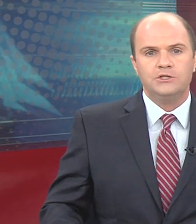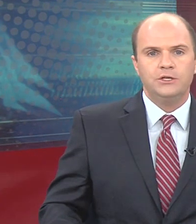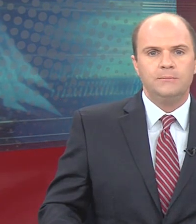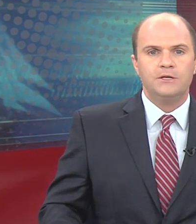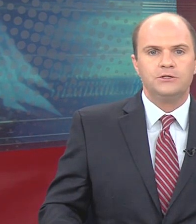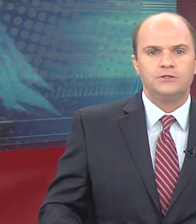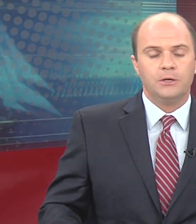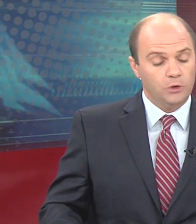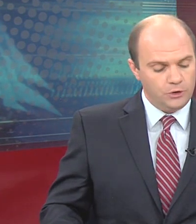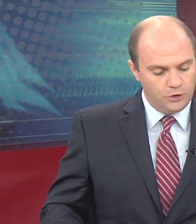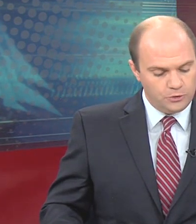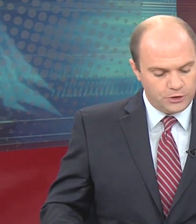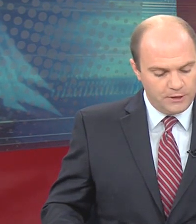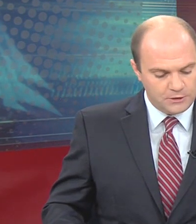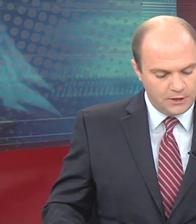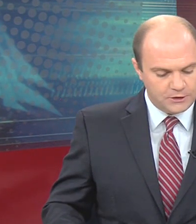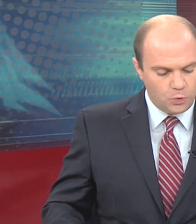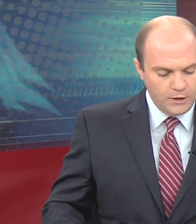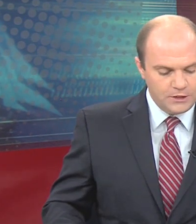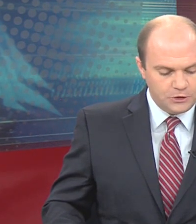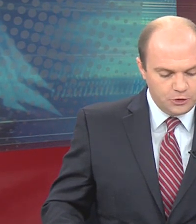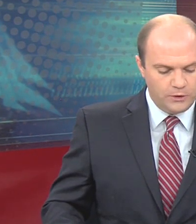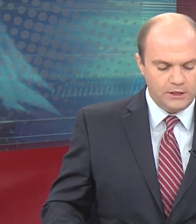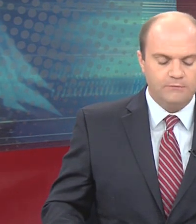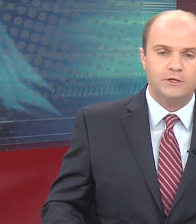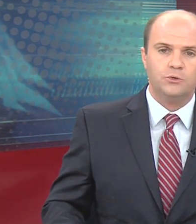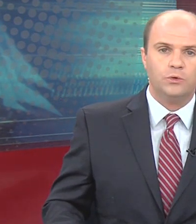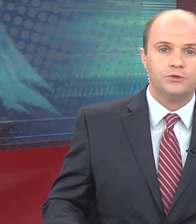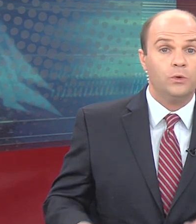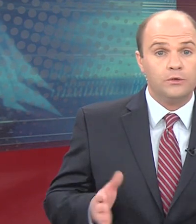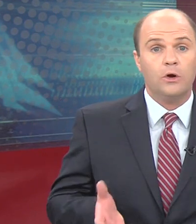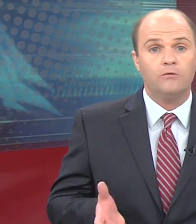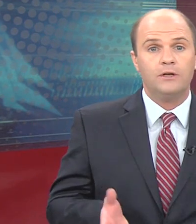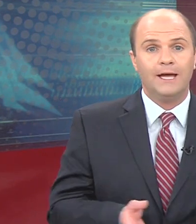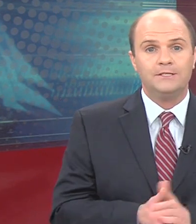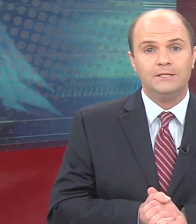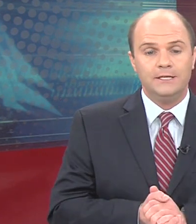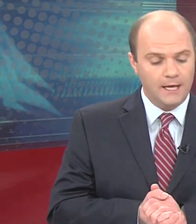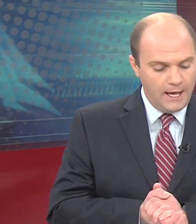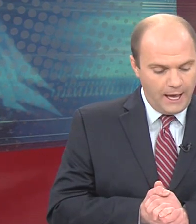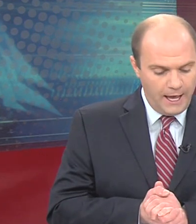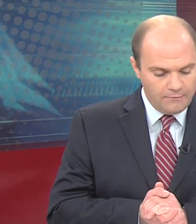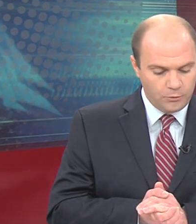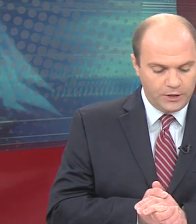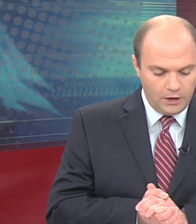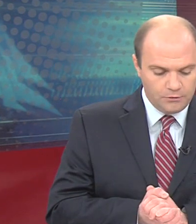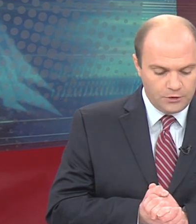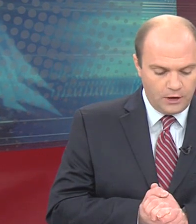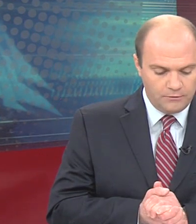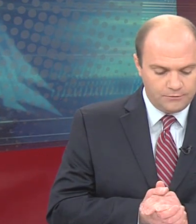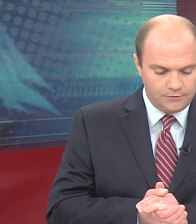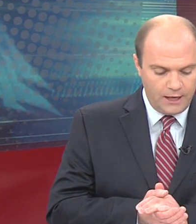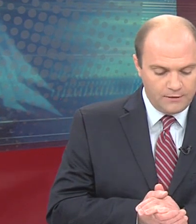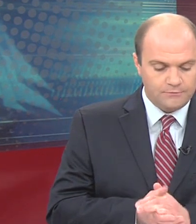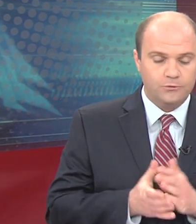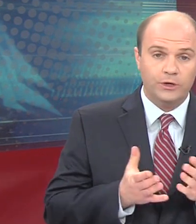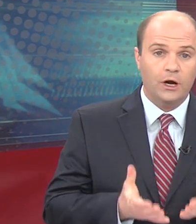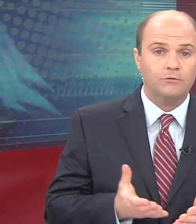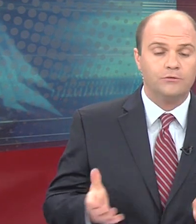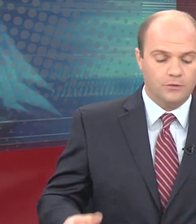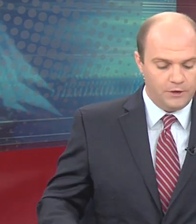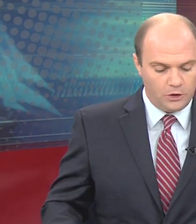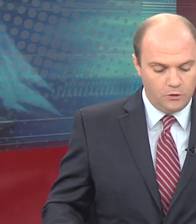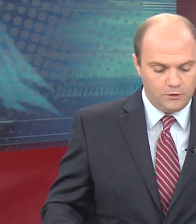And she did mention some good news. She mentioned that 22 individuals with COVID-19 have recovered of, have